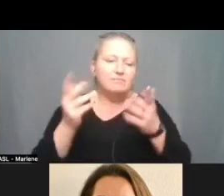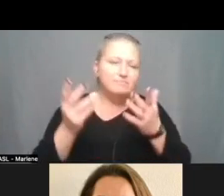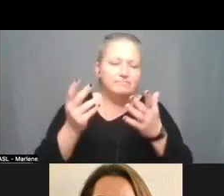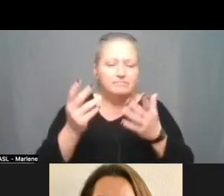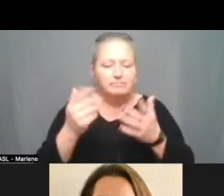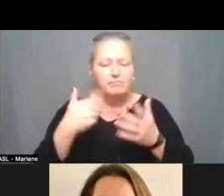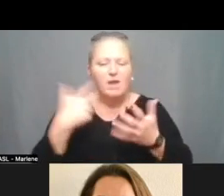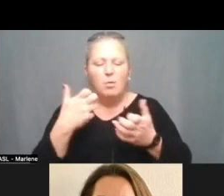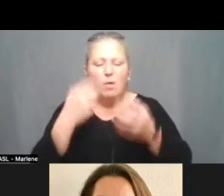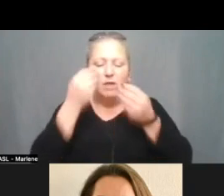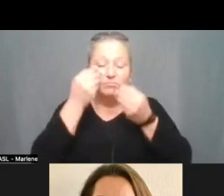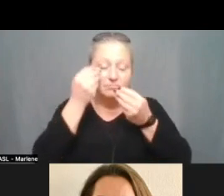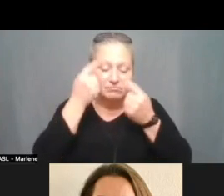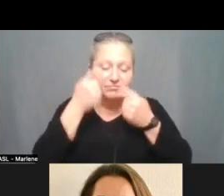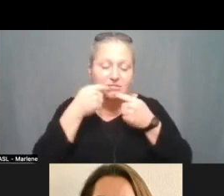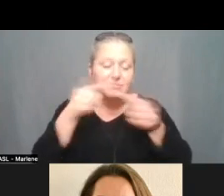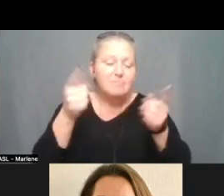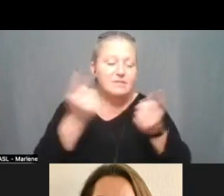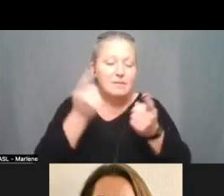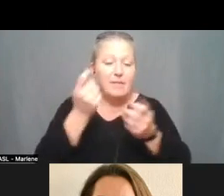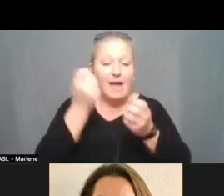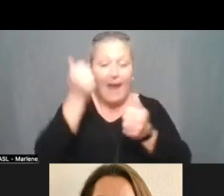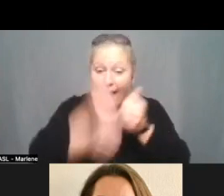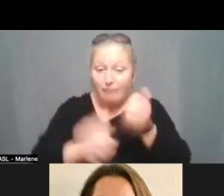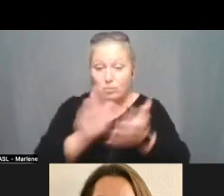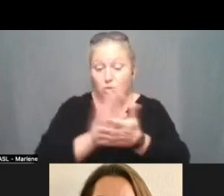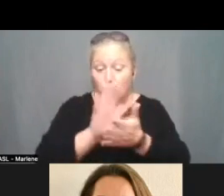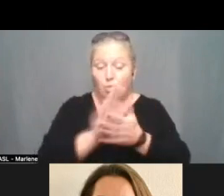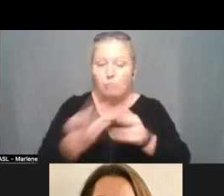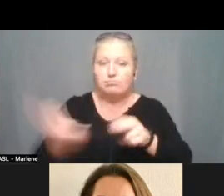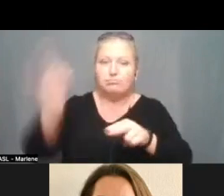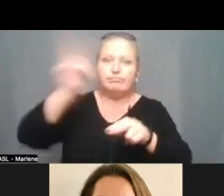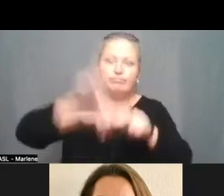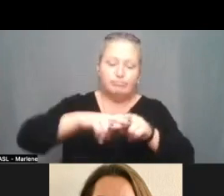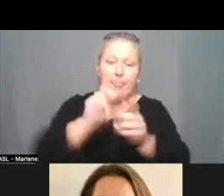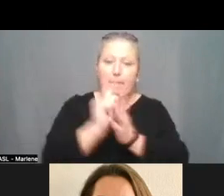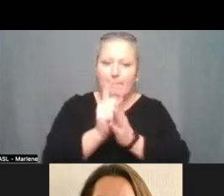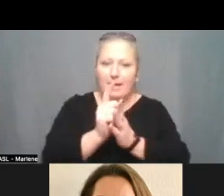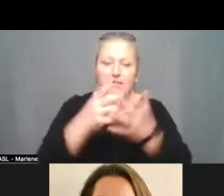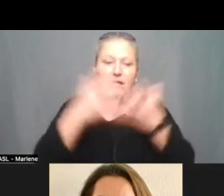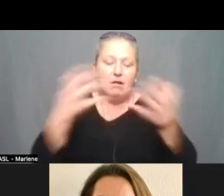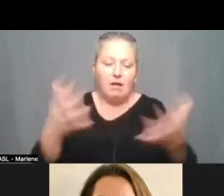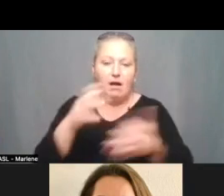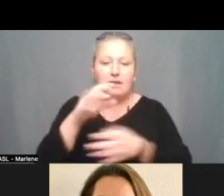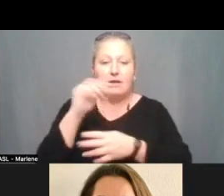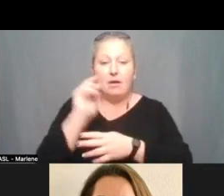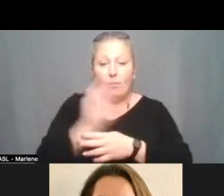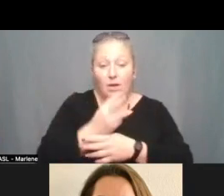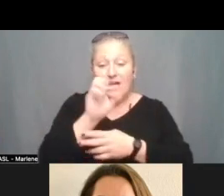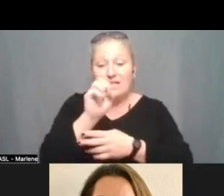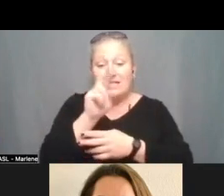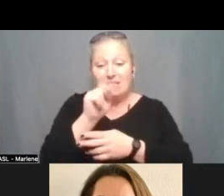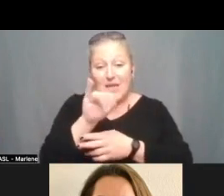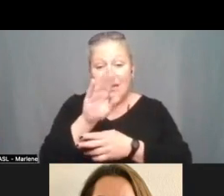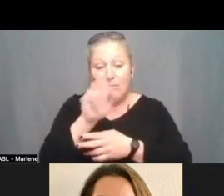wanted to shout out a couple of schools. every school increased their logged minutes significantly. LEED, Sunny Bray, and Highlands had the largest growth